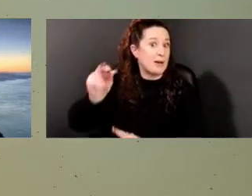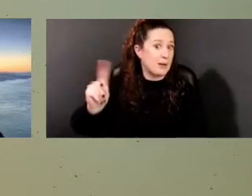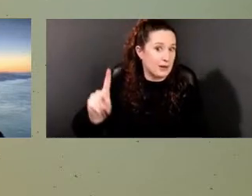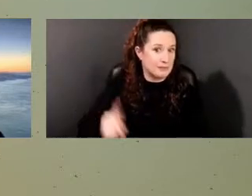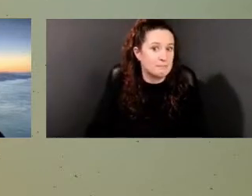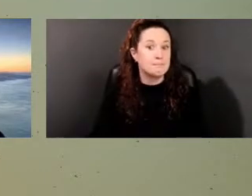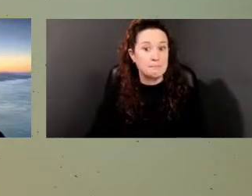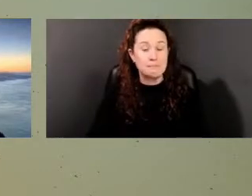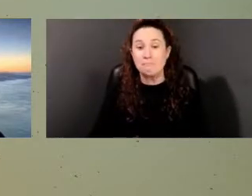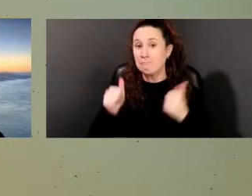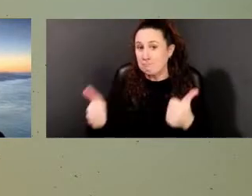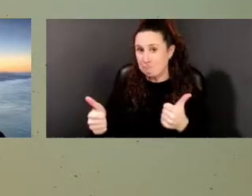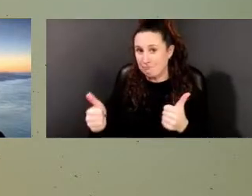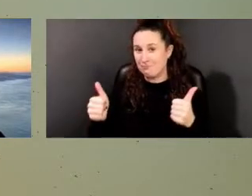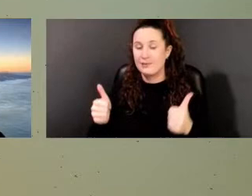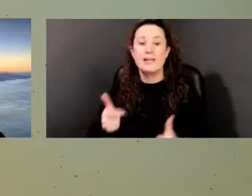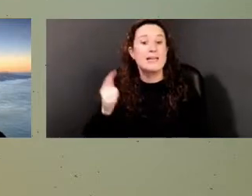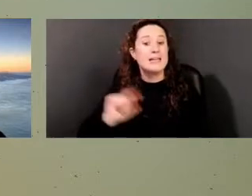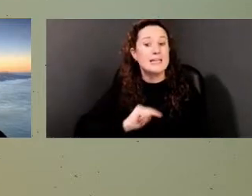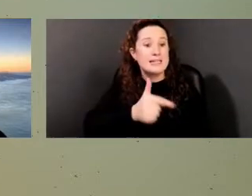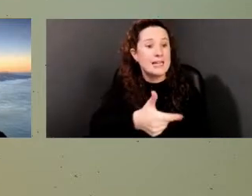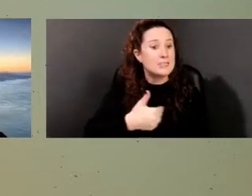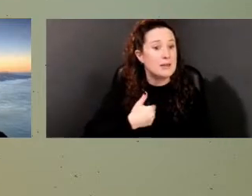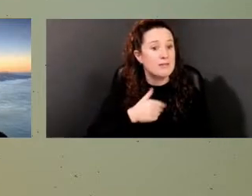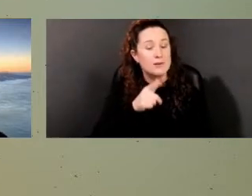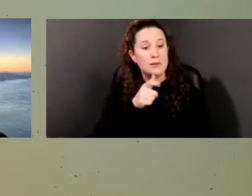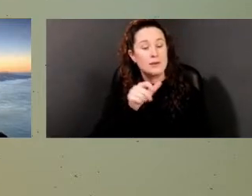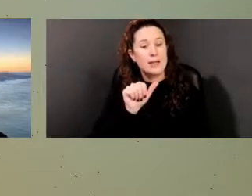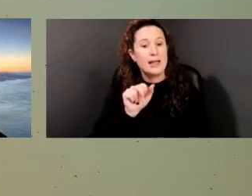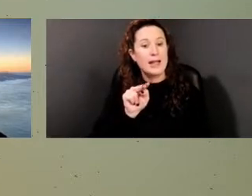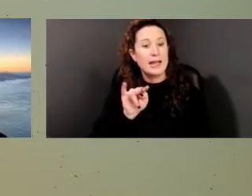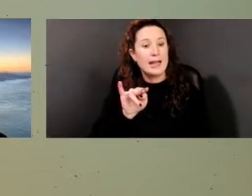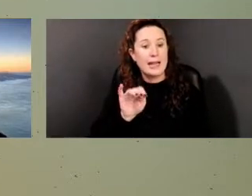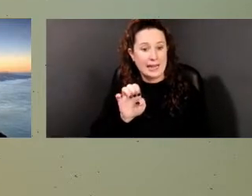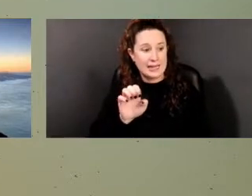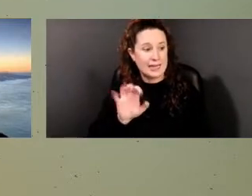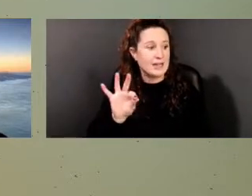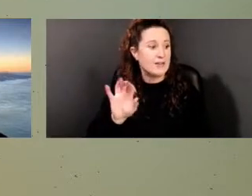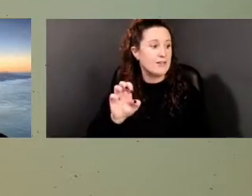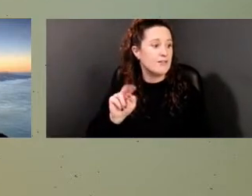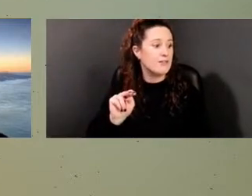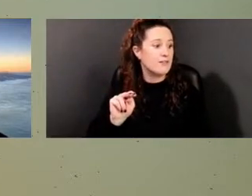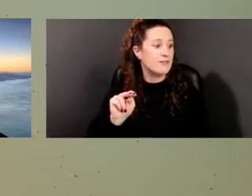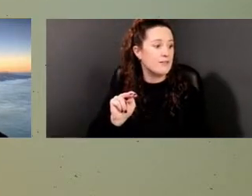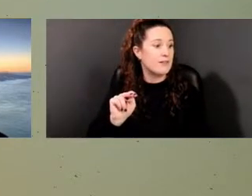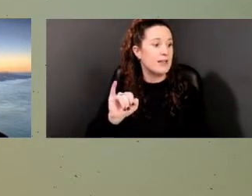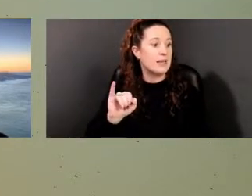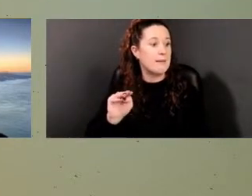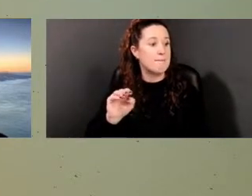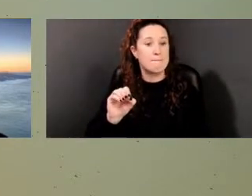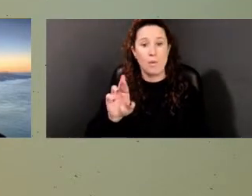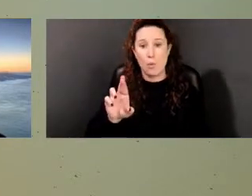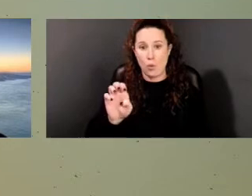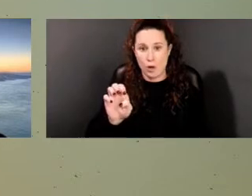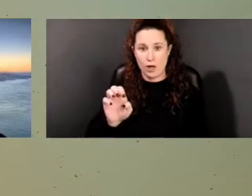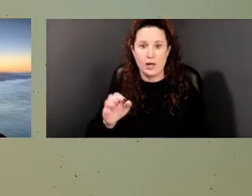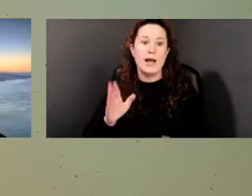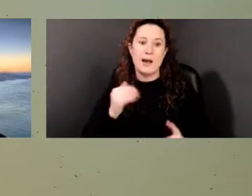good. Next up, we have Annie Fennemore. Annie, thanks for joining us. And you have a slide presentation as well.